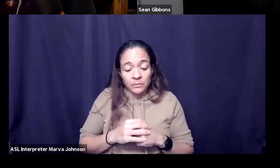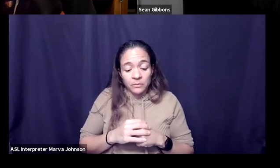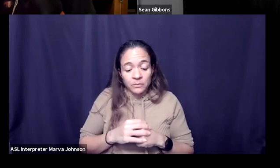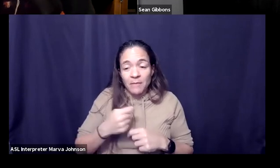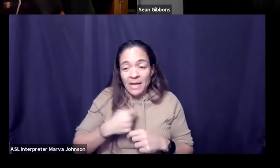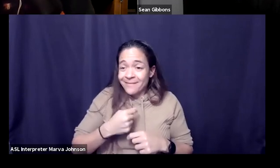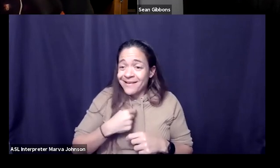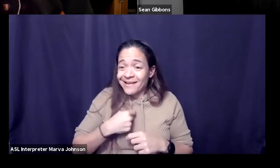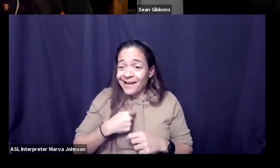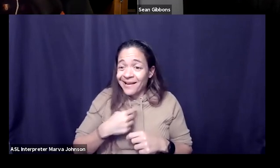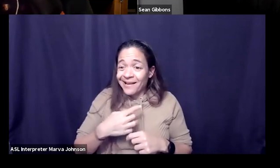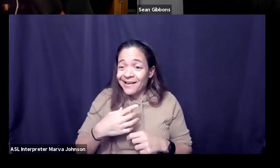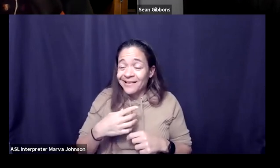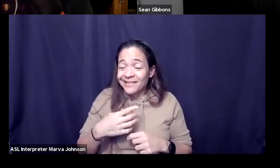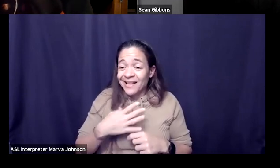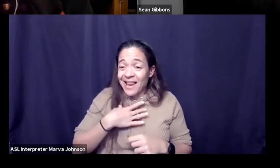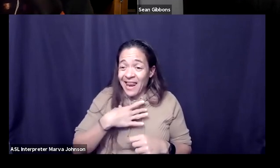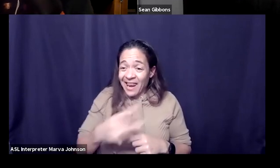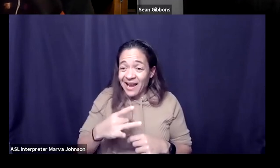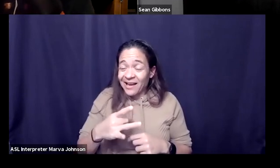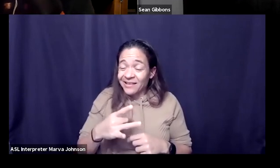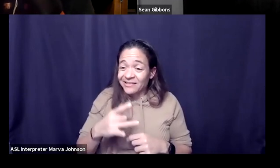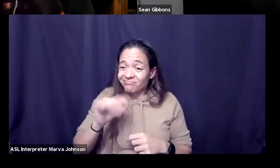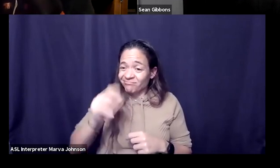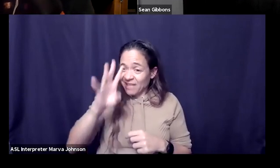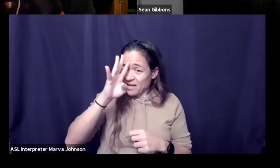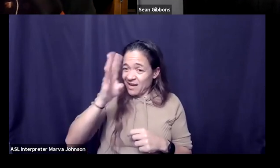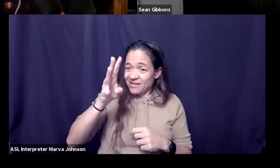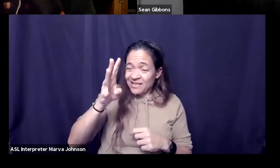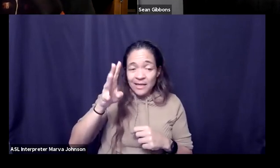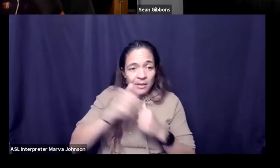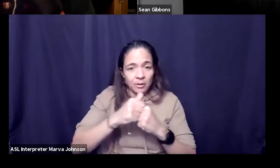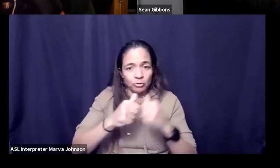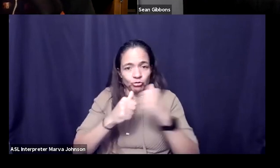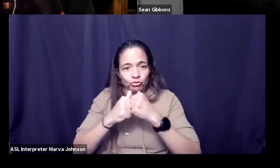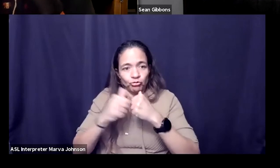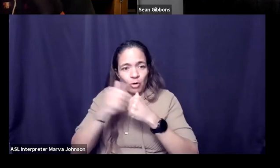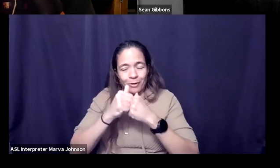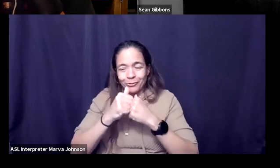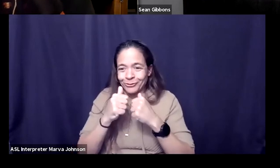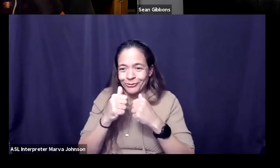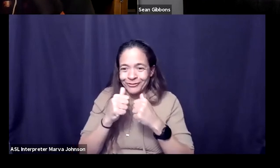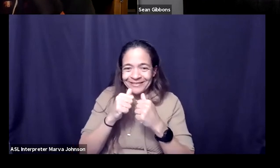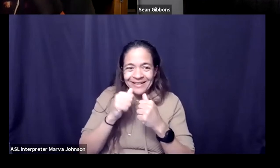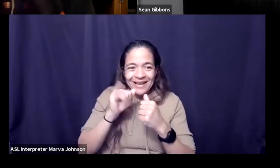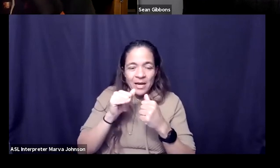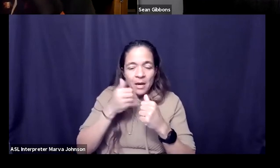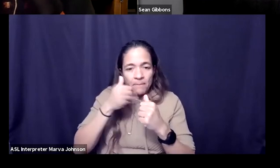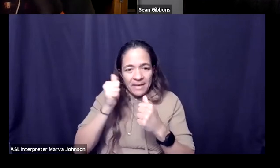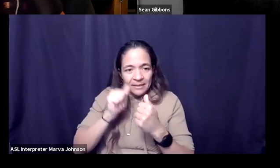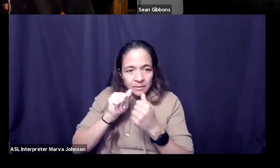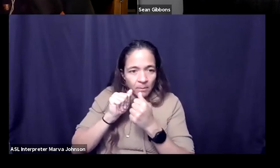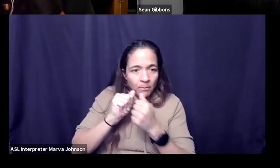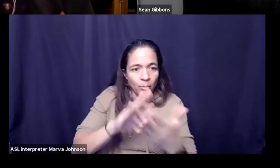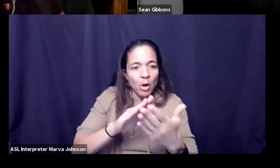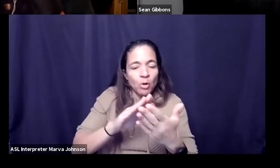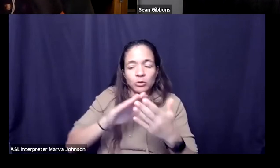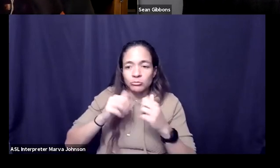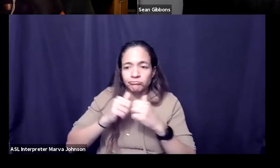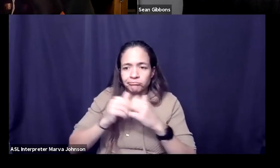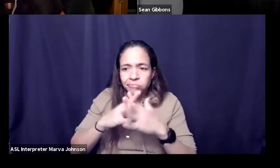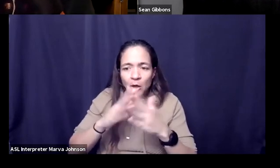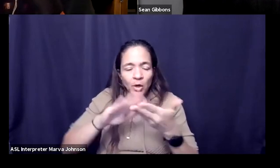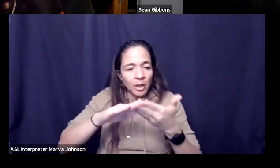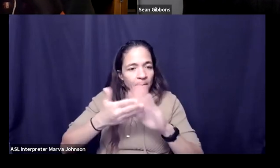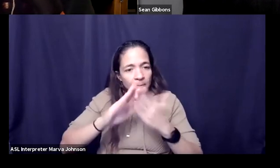bit more structure to how we approach making the best bets we can to start a community start a group of people